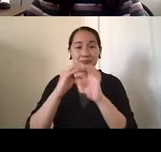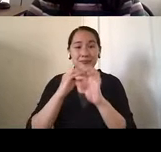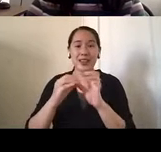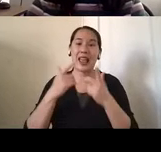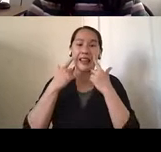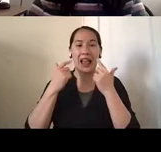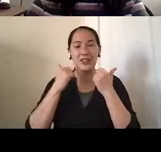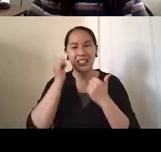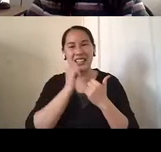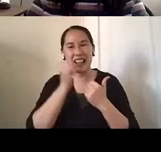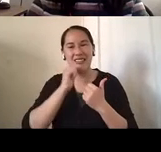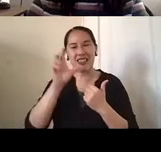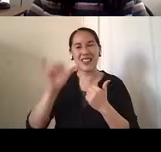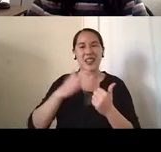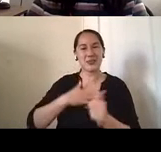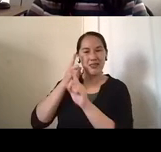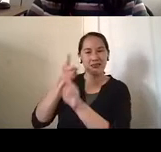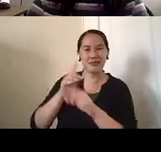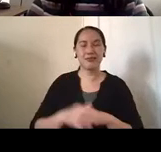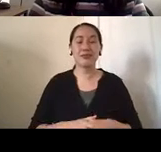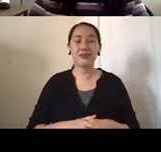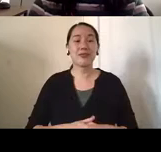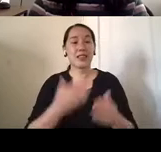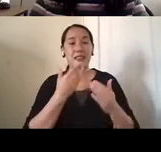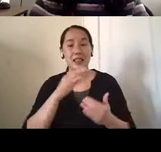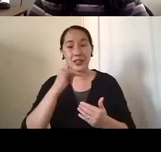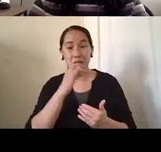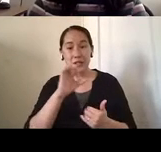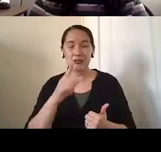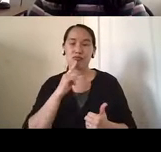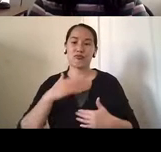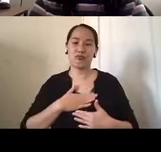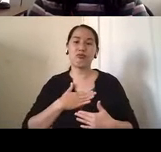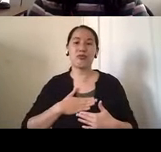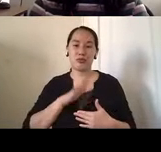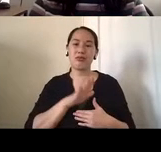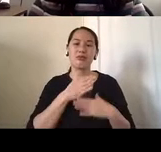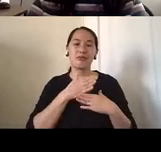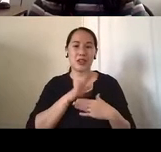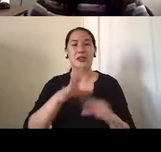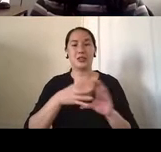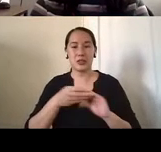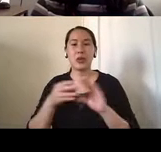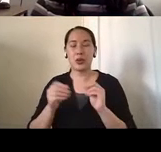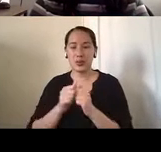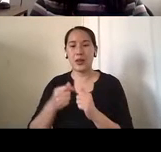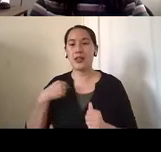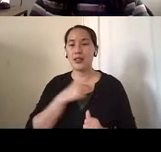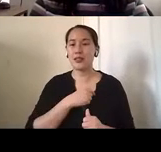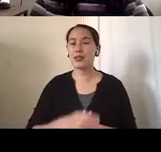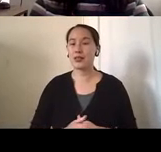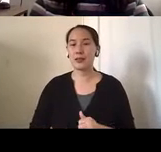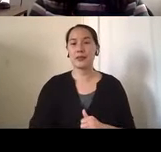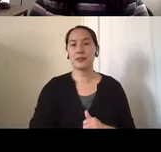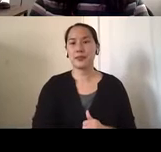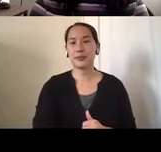So I, I, we, I want to say thank you to Jill. Um, we really appreciate her, um, sharing her story, um, and, you know, their